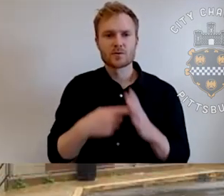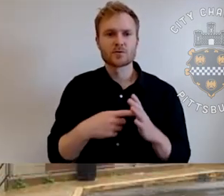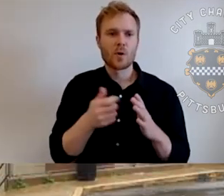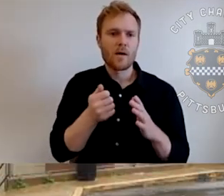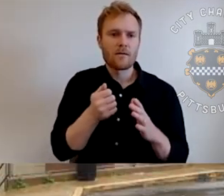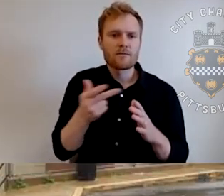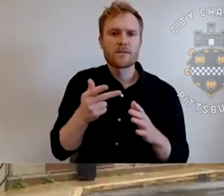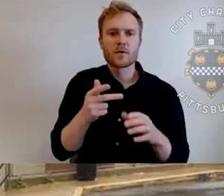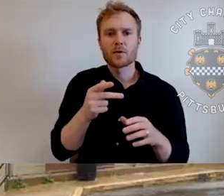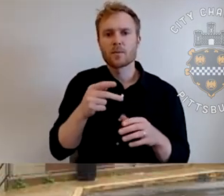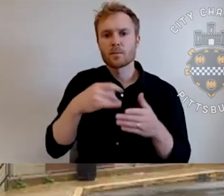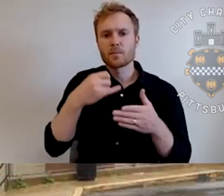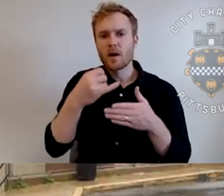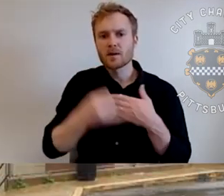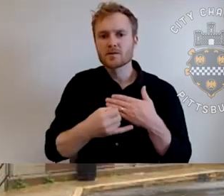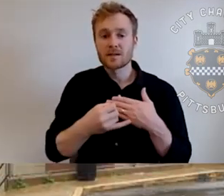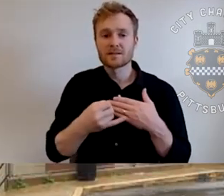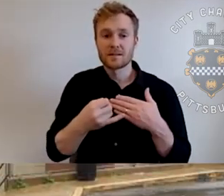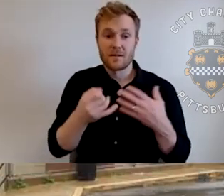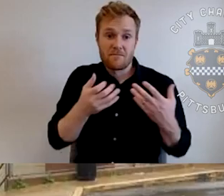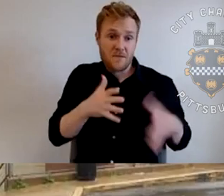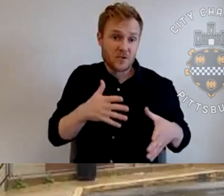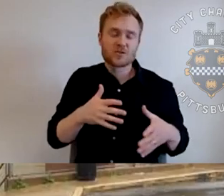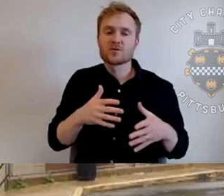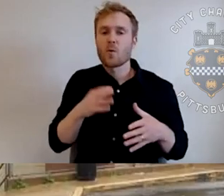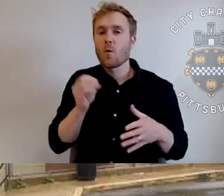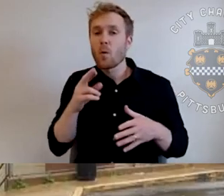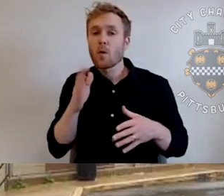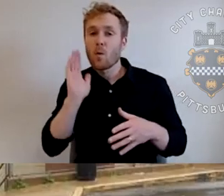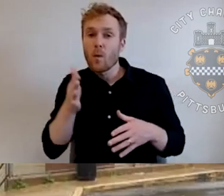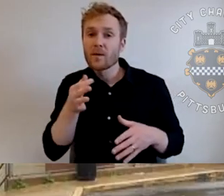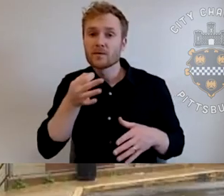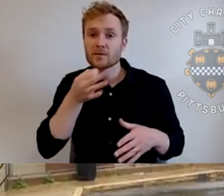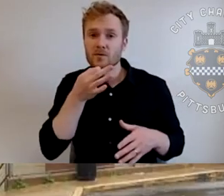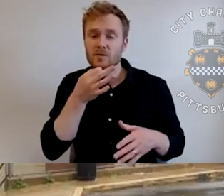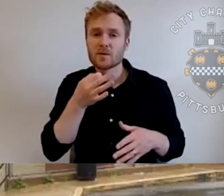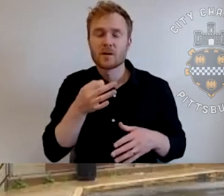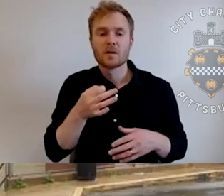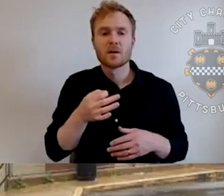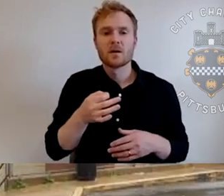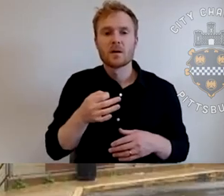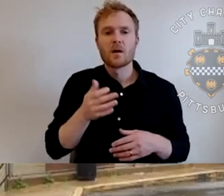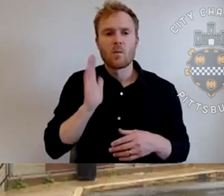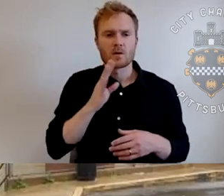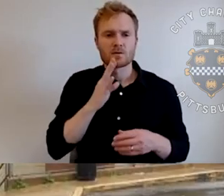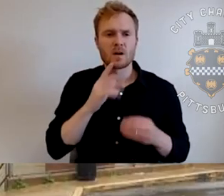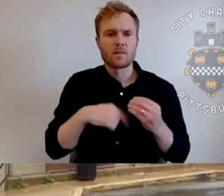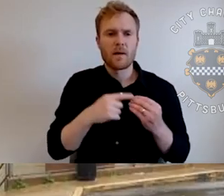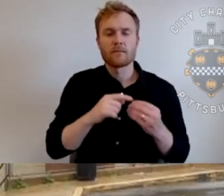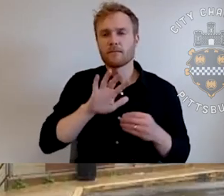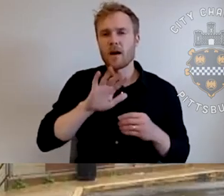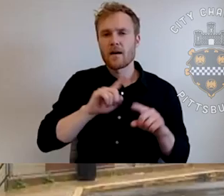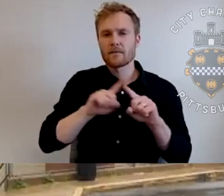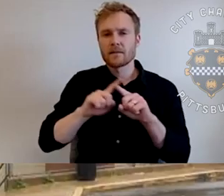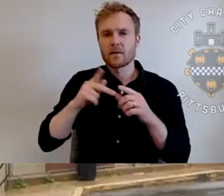going to be happening, um, very recently. Um, you know, this is, we're, we're going to talk about five projects of the, you know, a